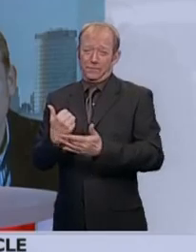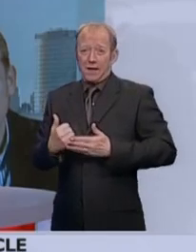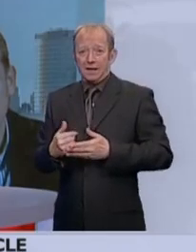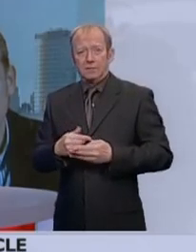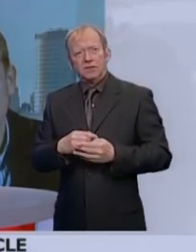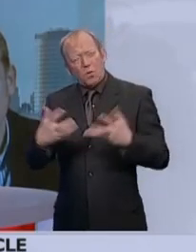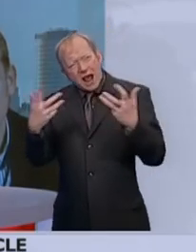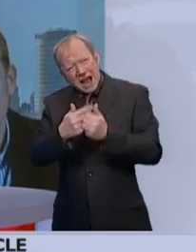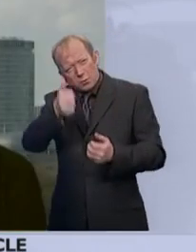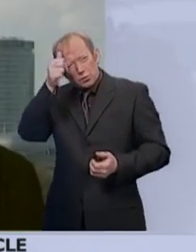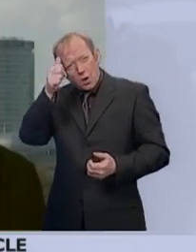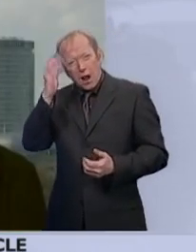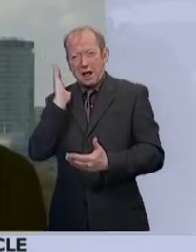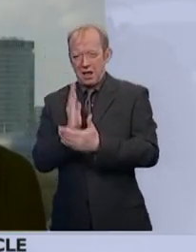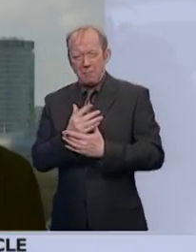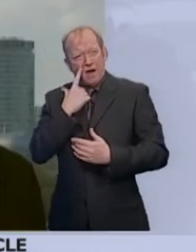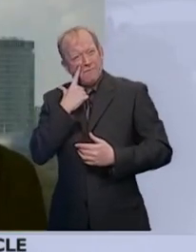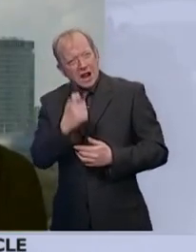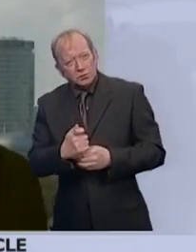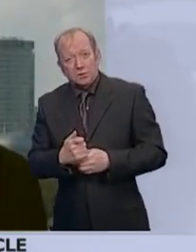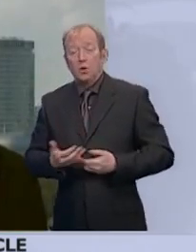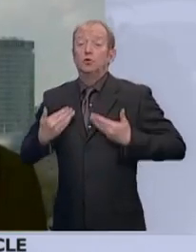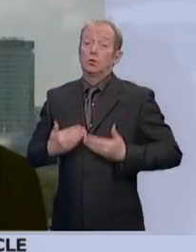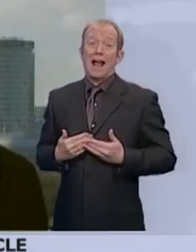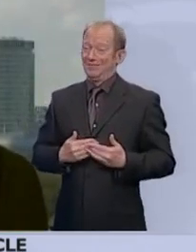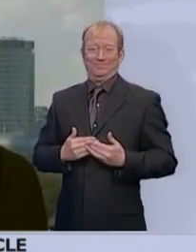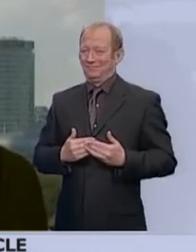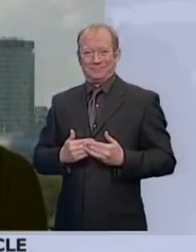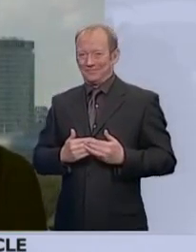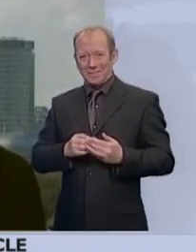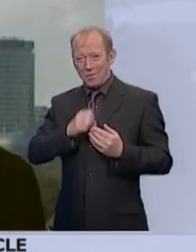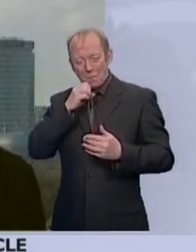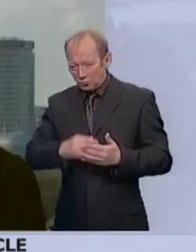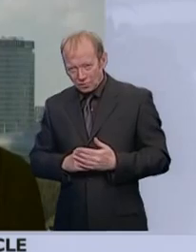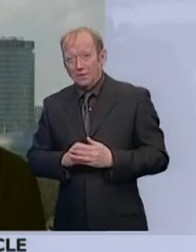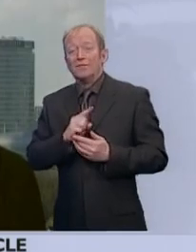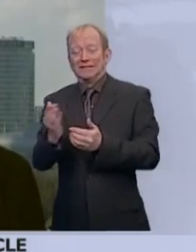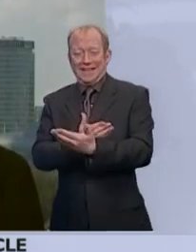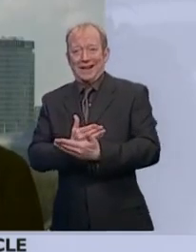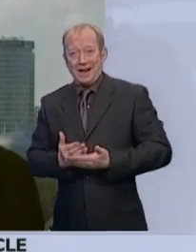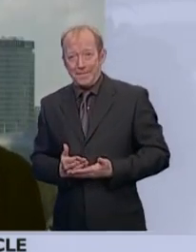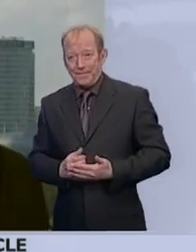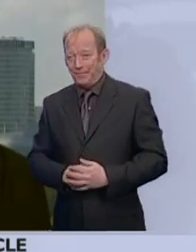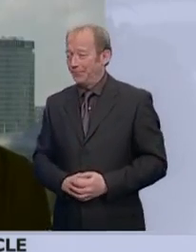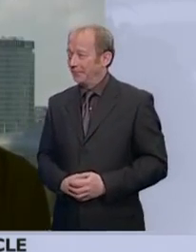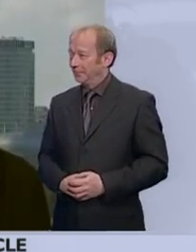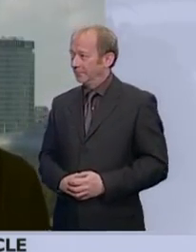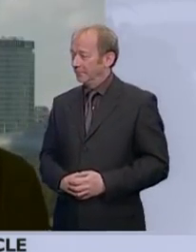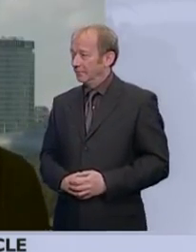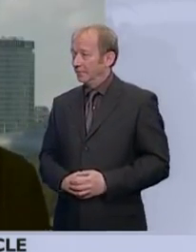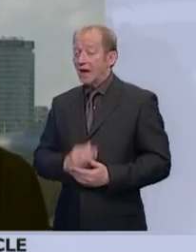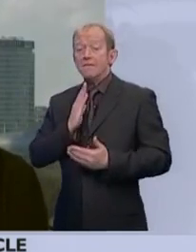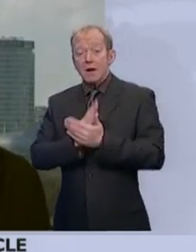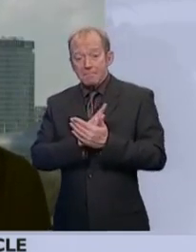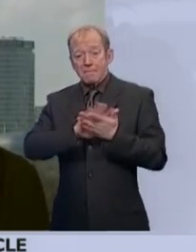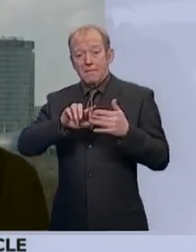if you've found it, though? Well, we won't today. I think that's fairly clear. What you can say is that if the Higgs boson